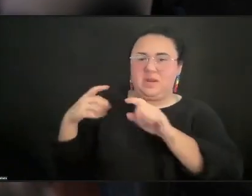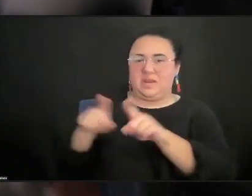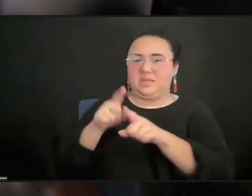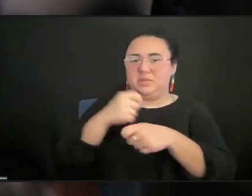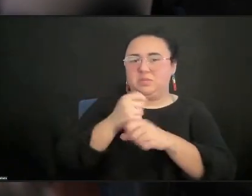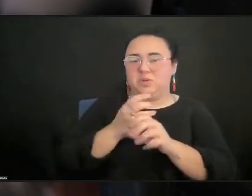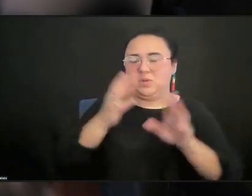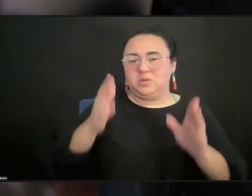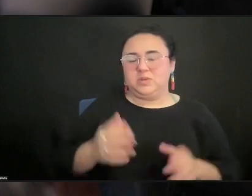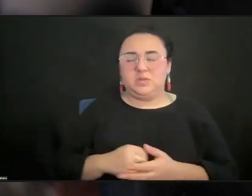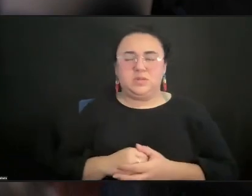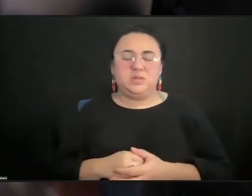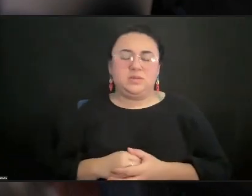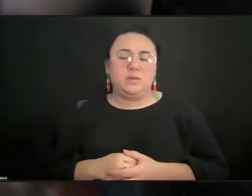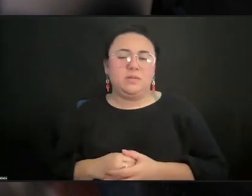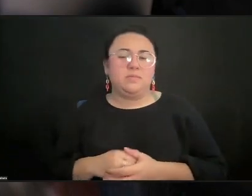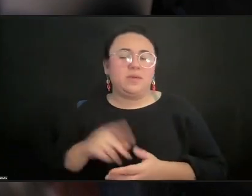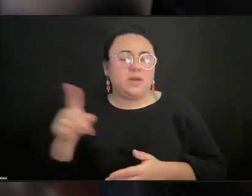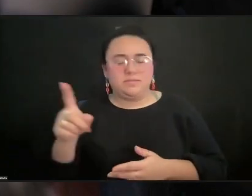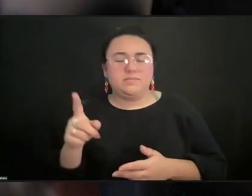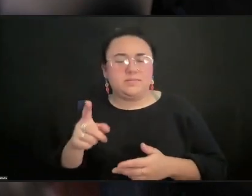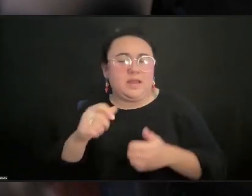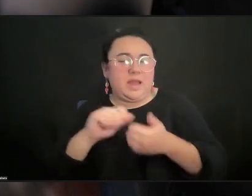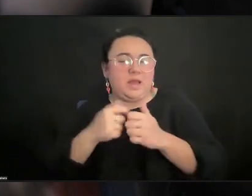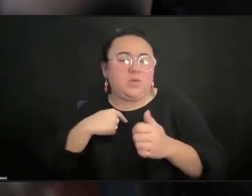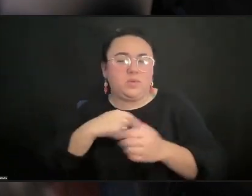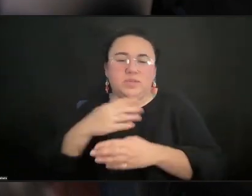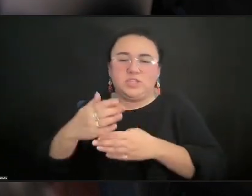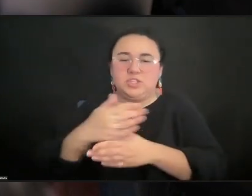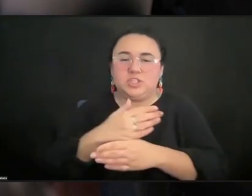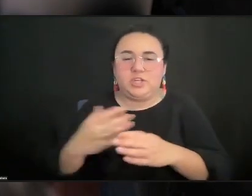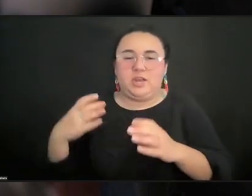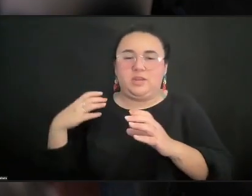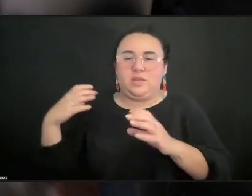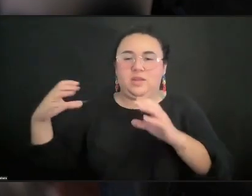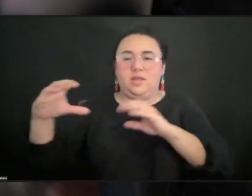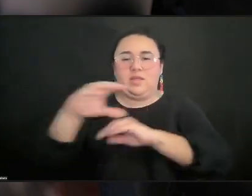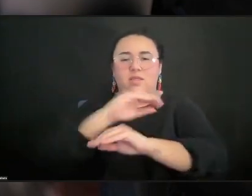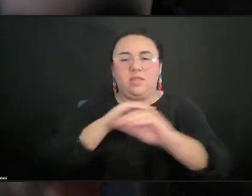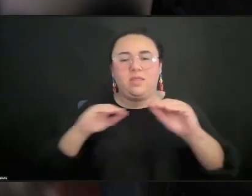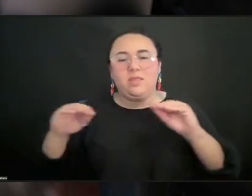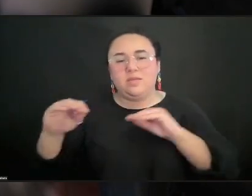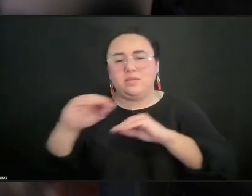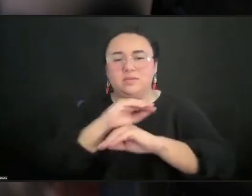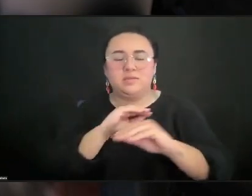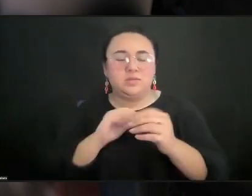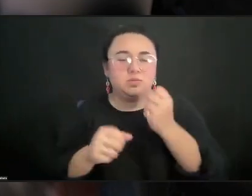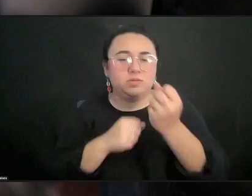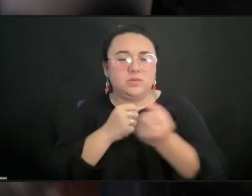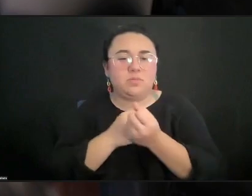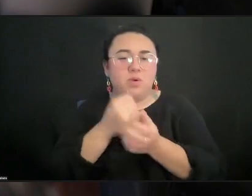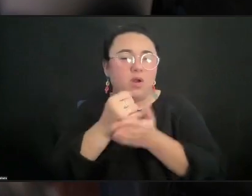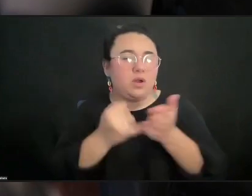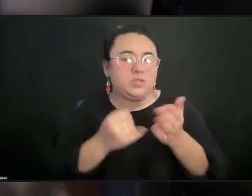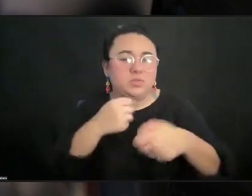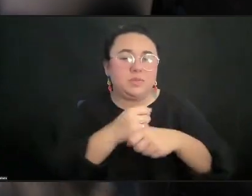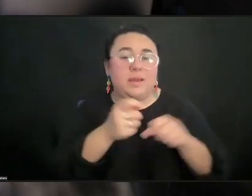we're going to share it in order to support the art so that it can happen. So that's my main point.